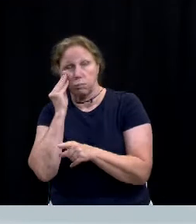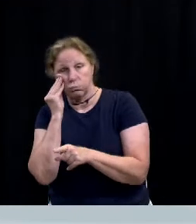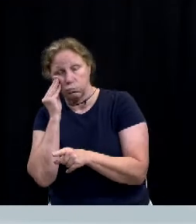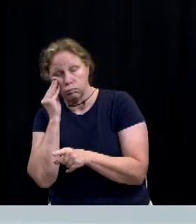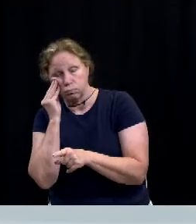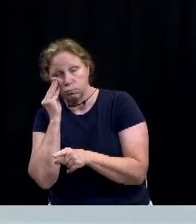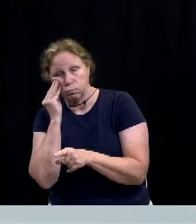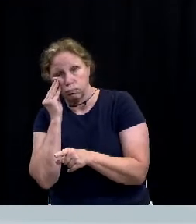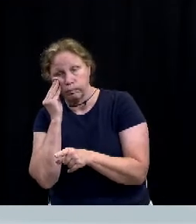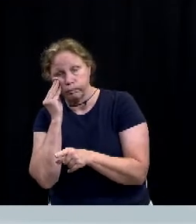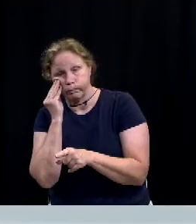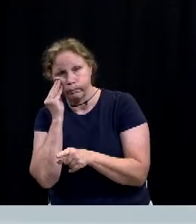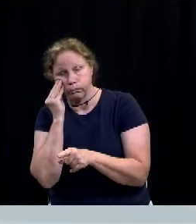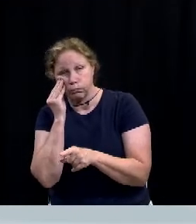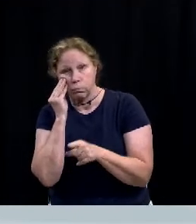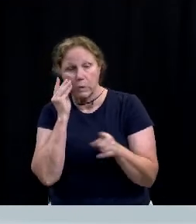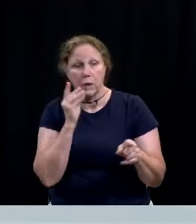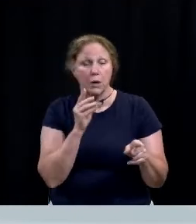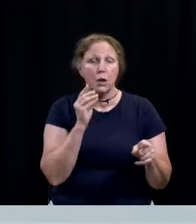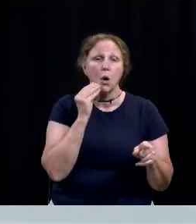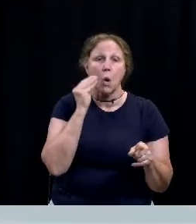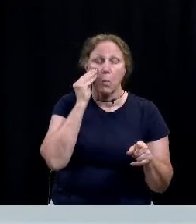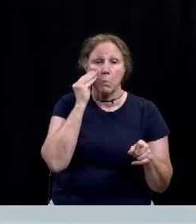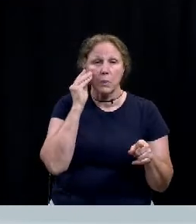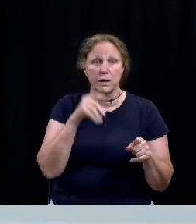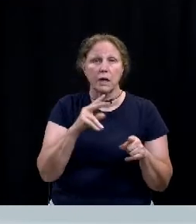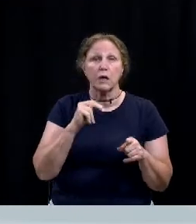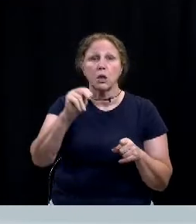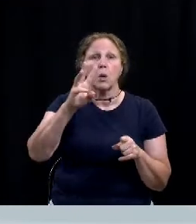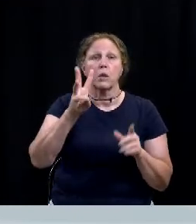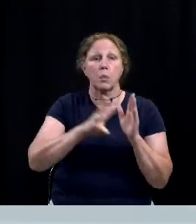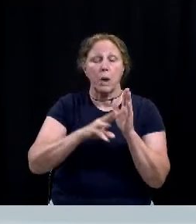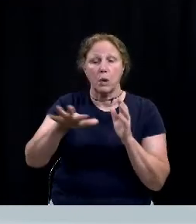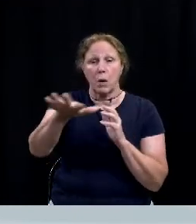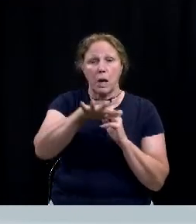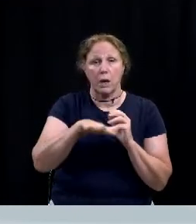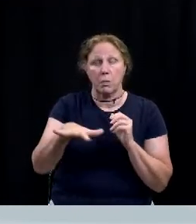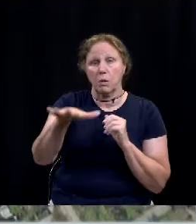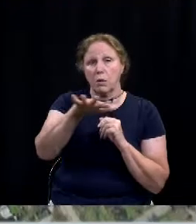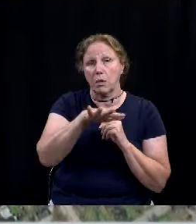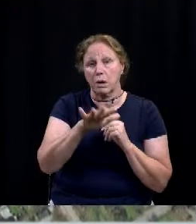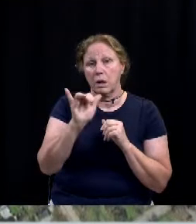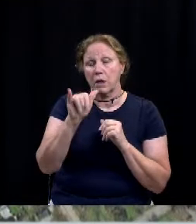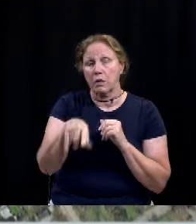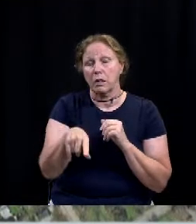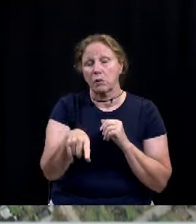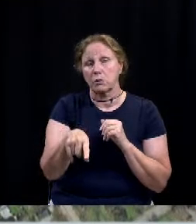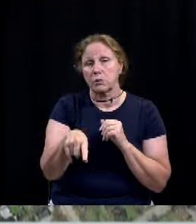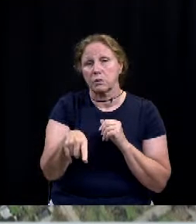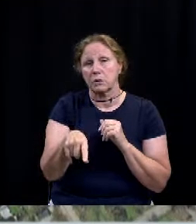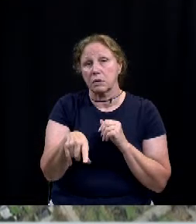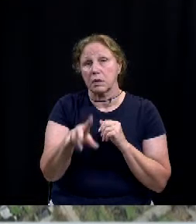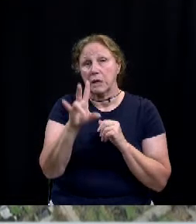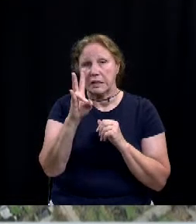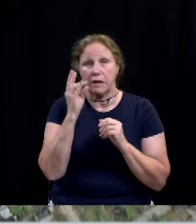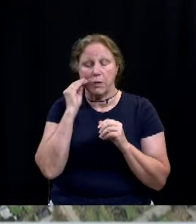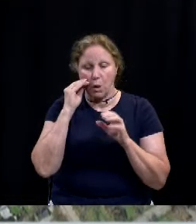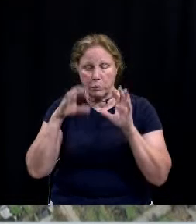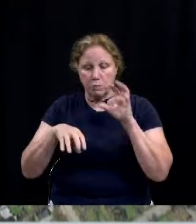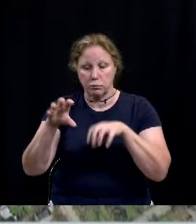on some residential homes in our North Waco neighborhood. These are seven homes